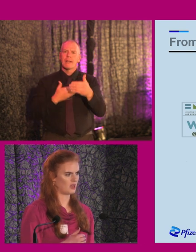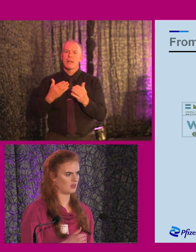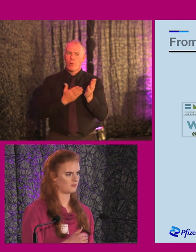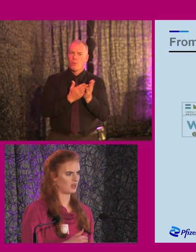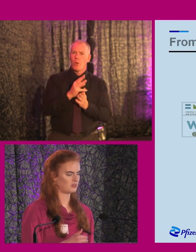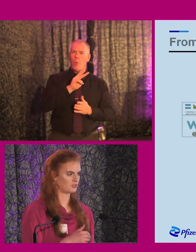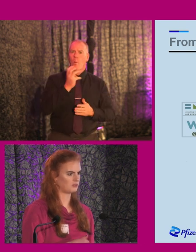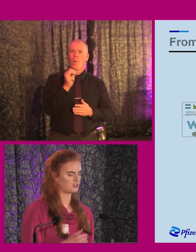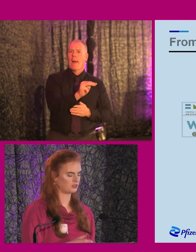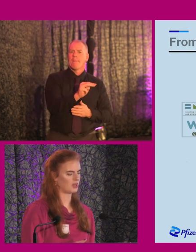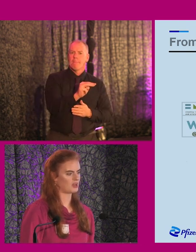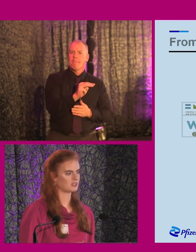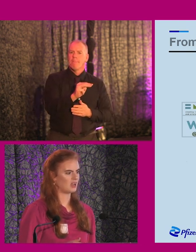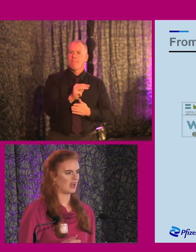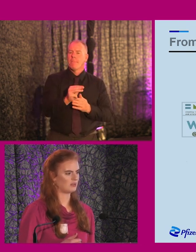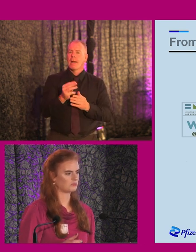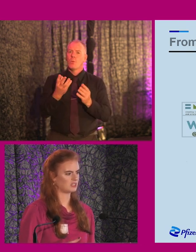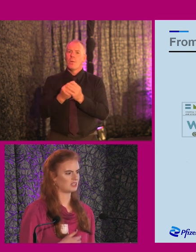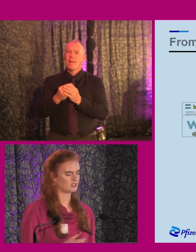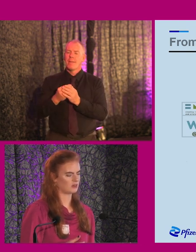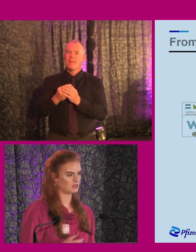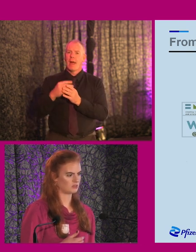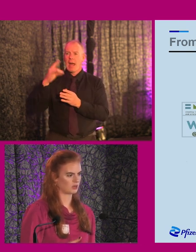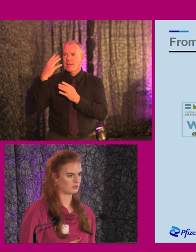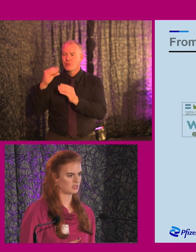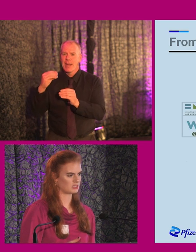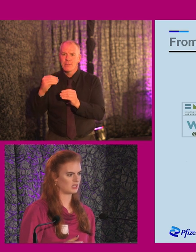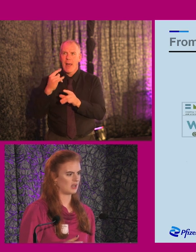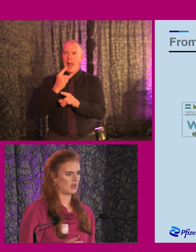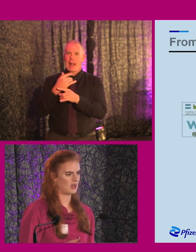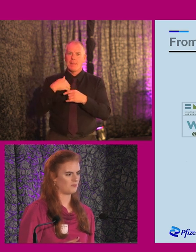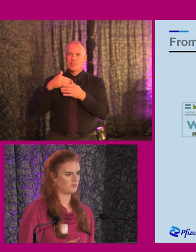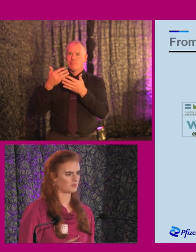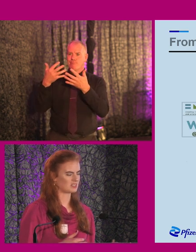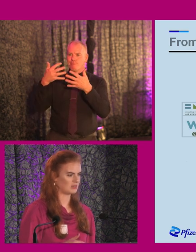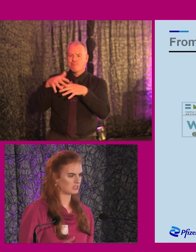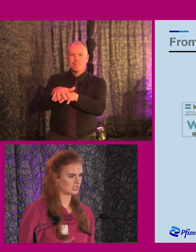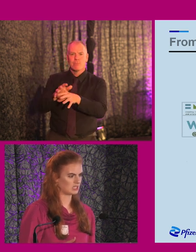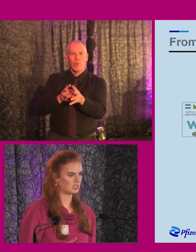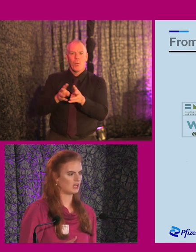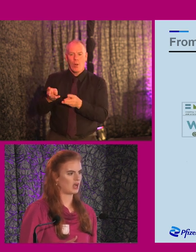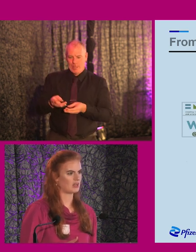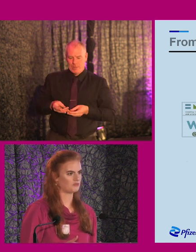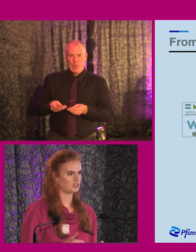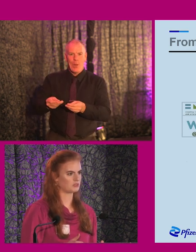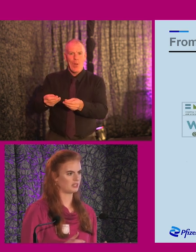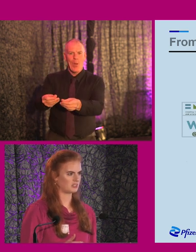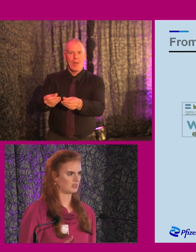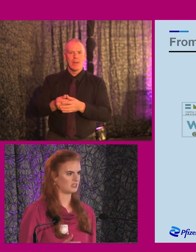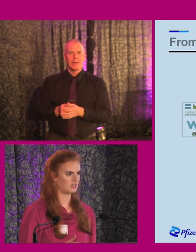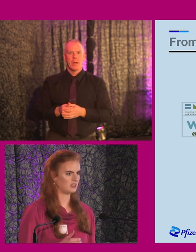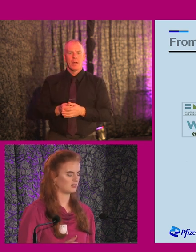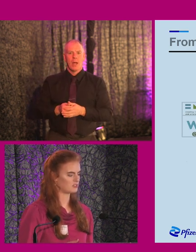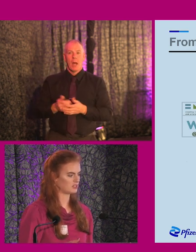and True Ahead helped me to integrate into the workplace seamlessly and reduce my